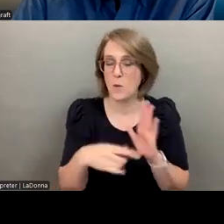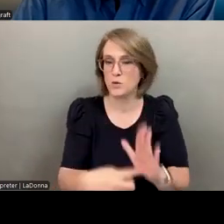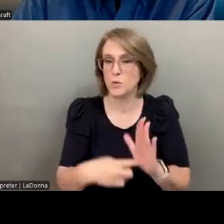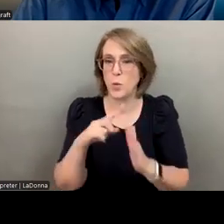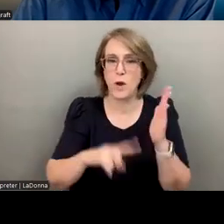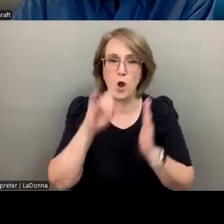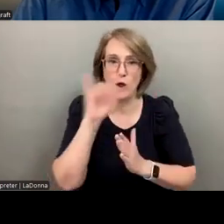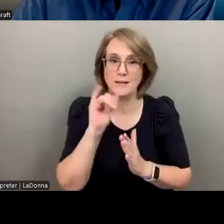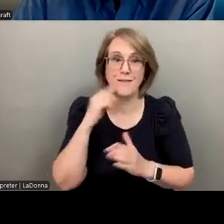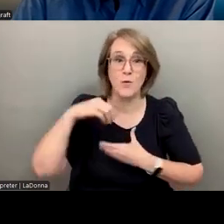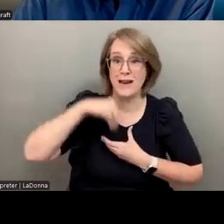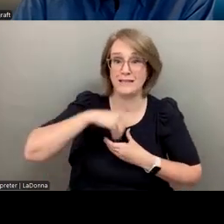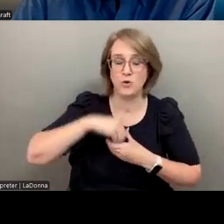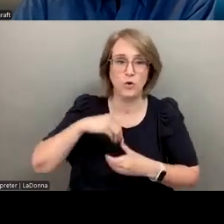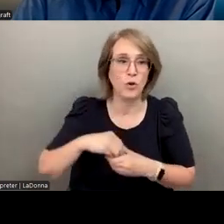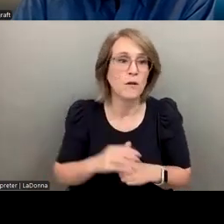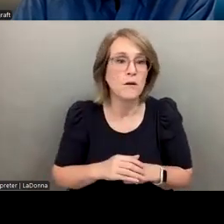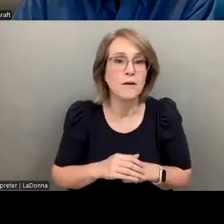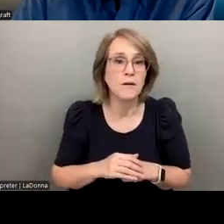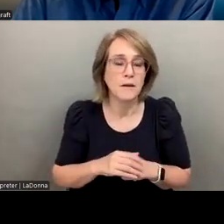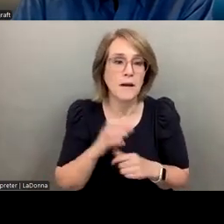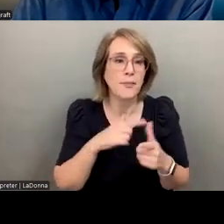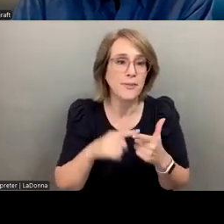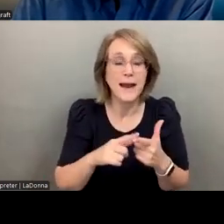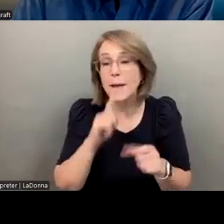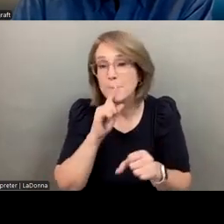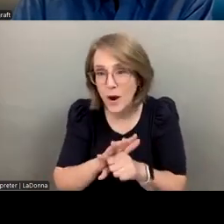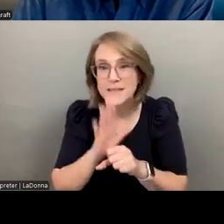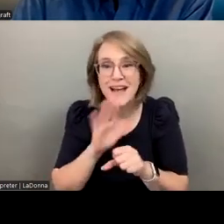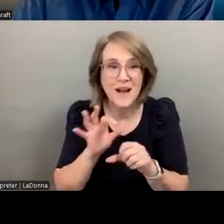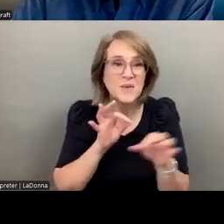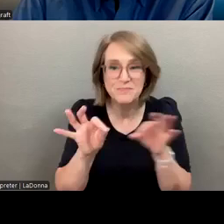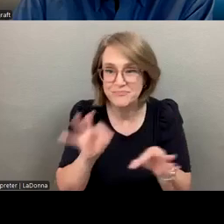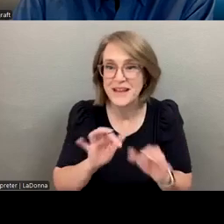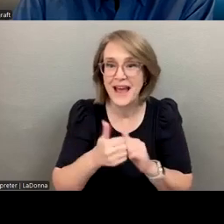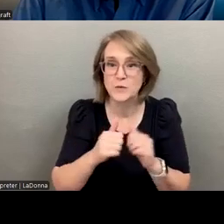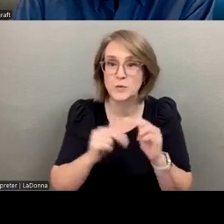looks like on the inside, and again, the promise is I'll send you a video on how to build this yourself.